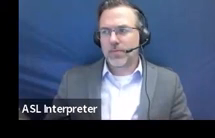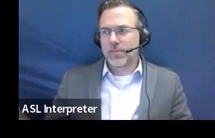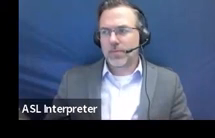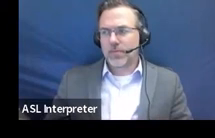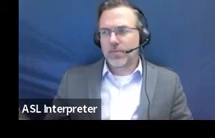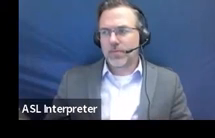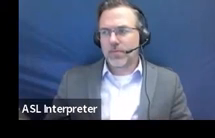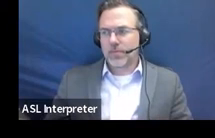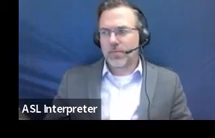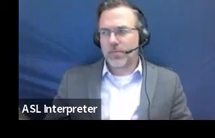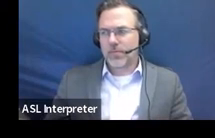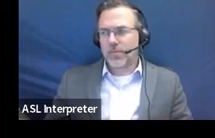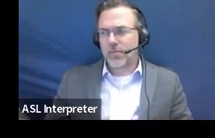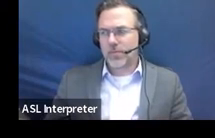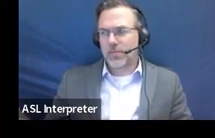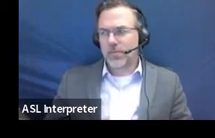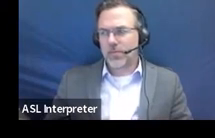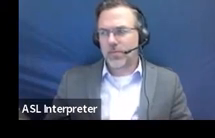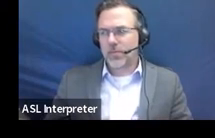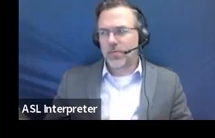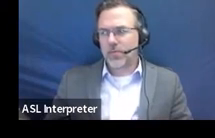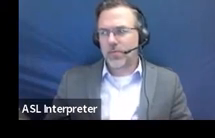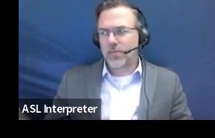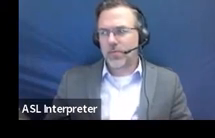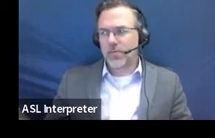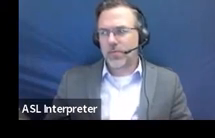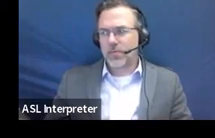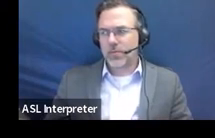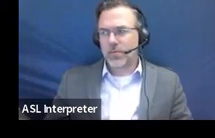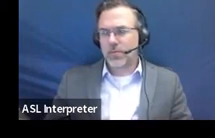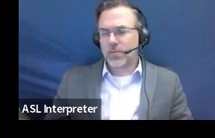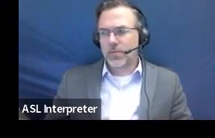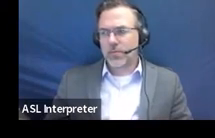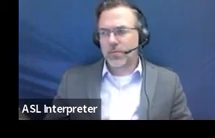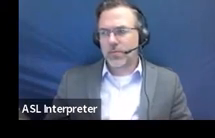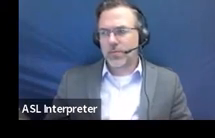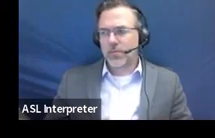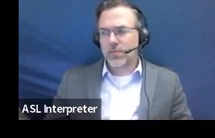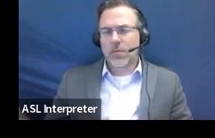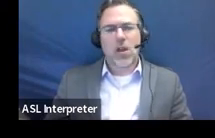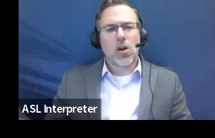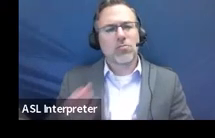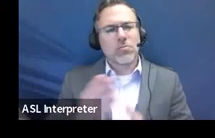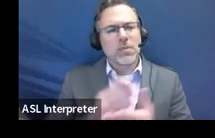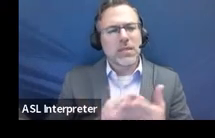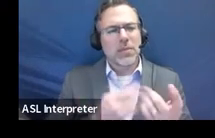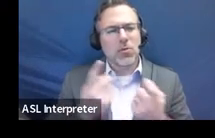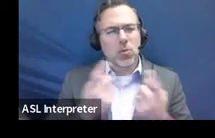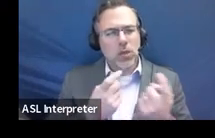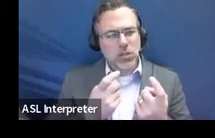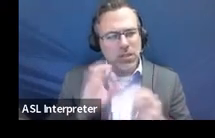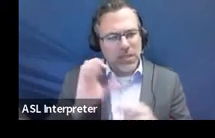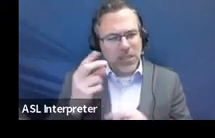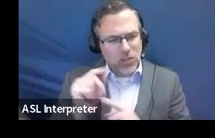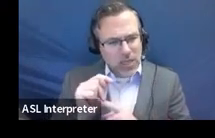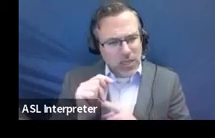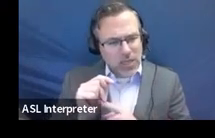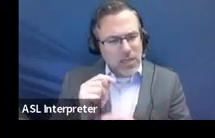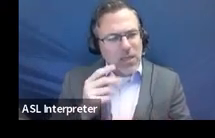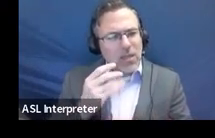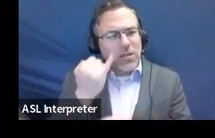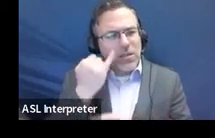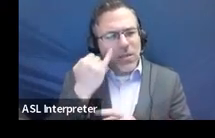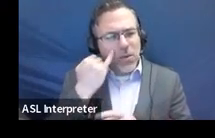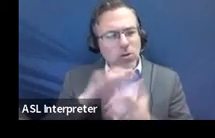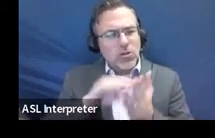Okay, I noticed that there are a couple of questions coming into chat. So what if the student was re-evaluated and